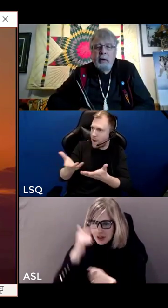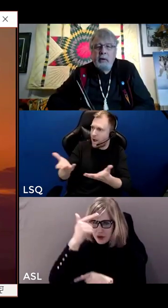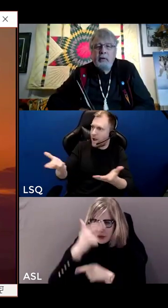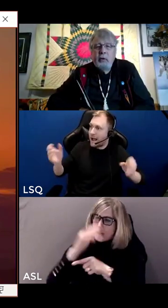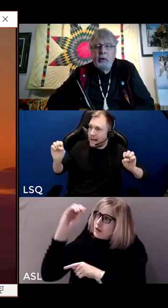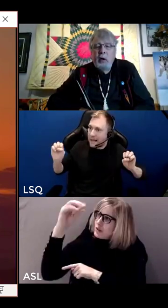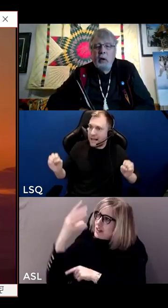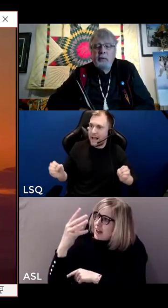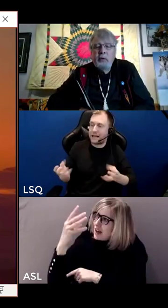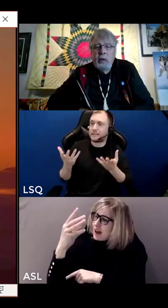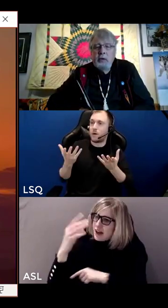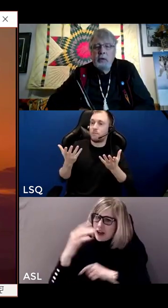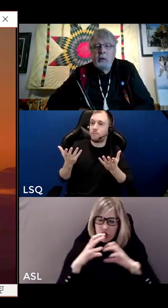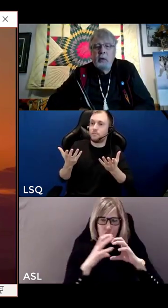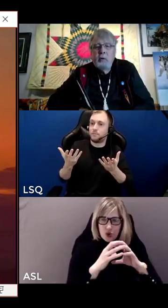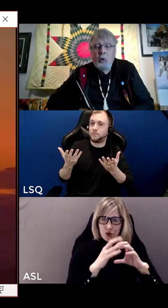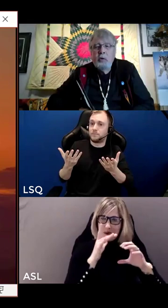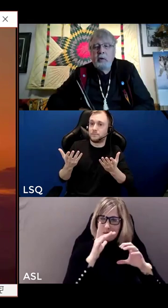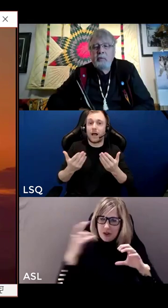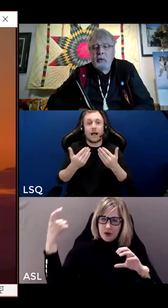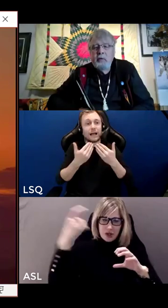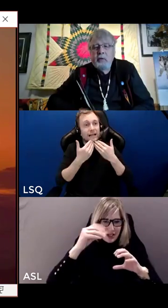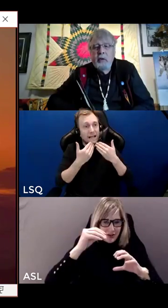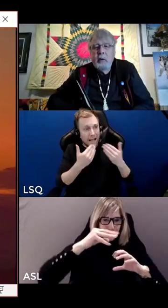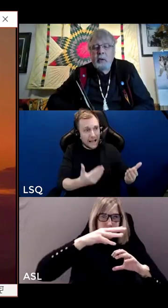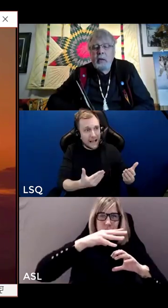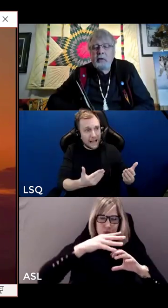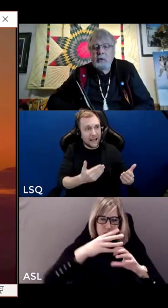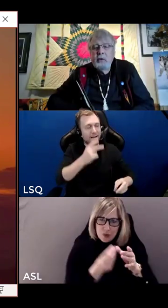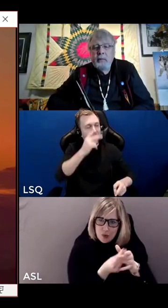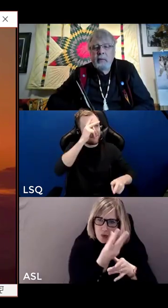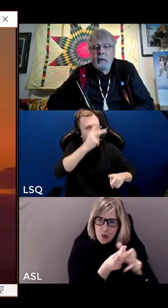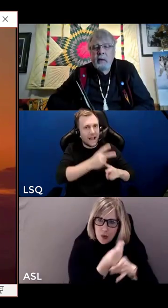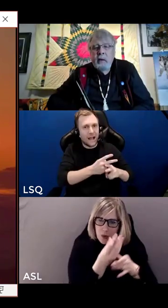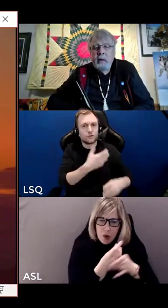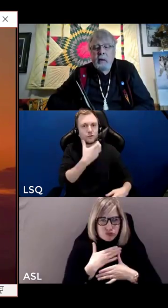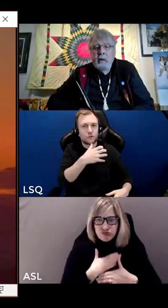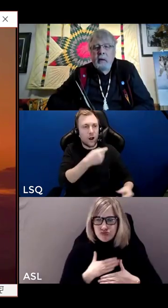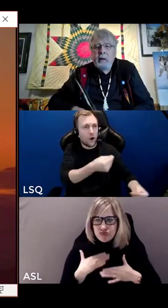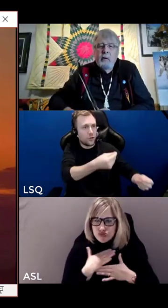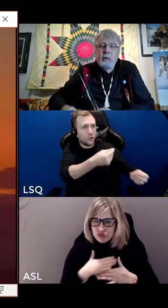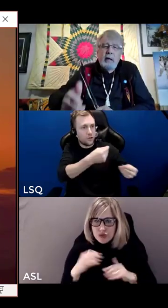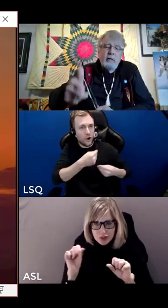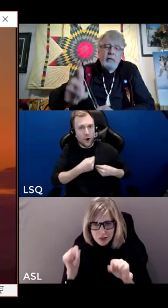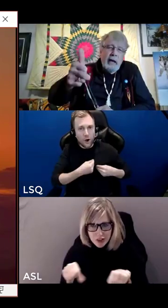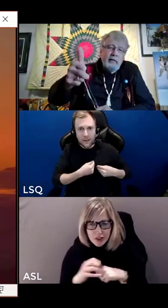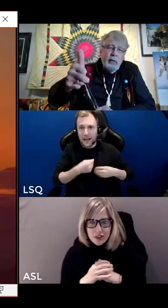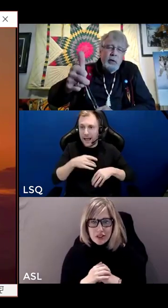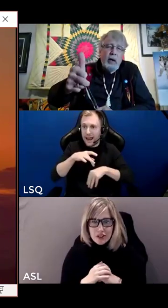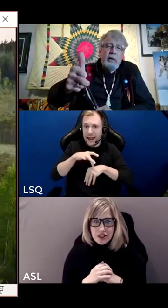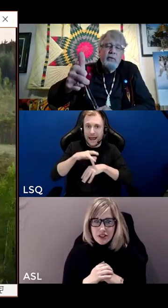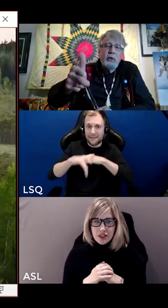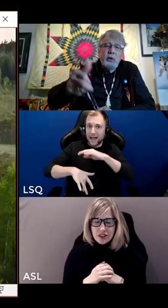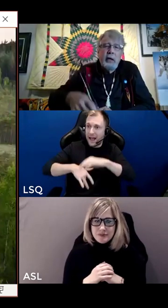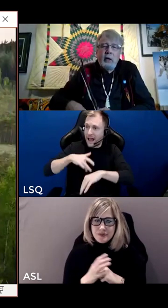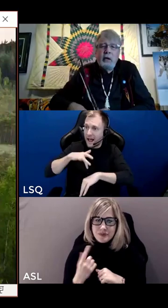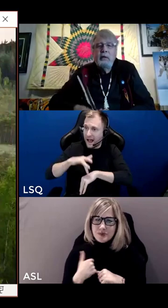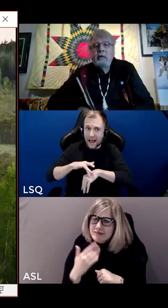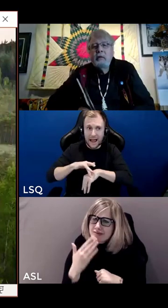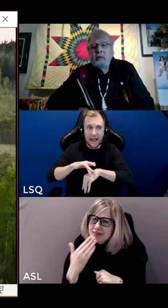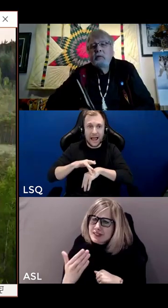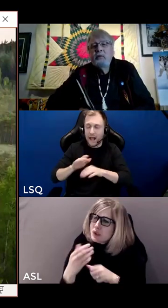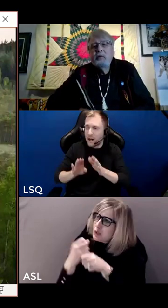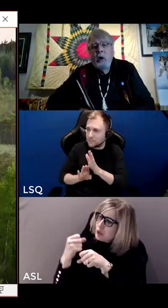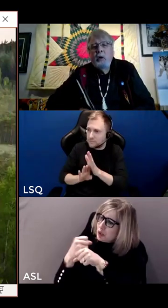earth so that all of creation can grow to the fullest of their potential. We give thanks and we're grateful creator